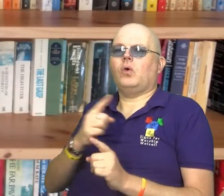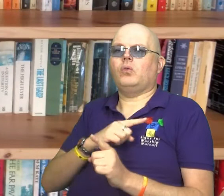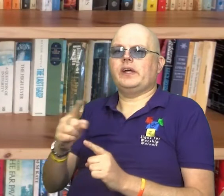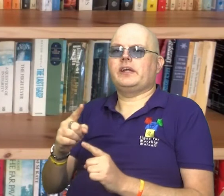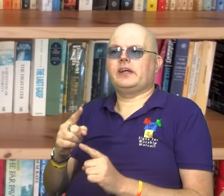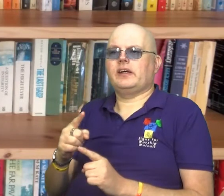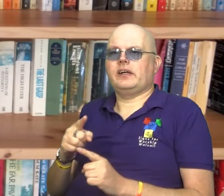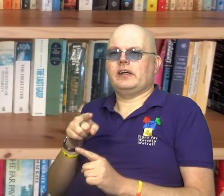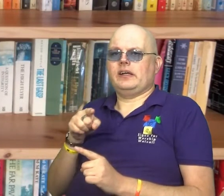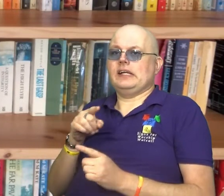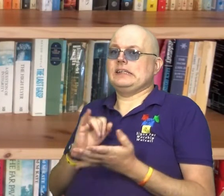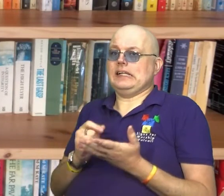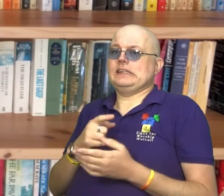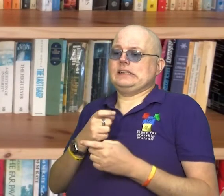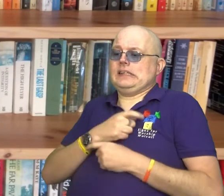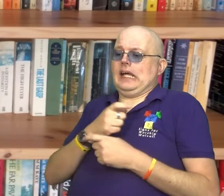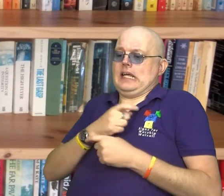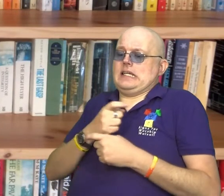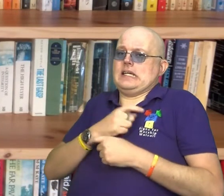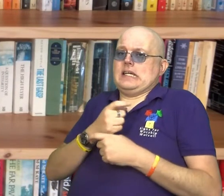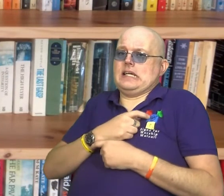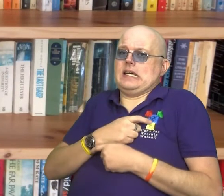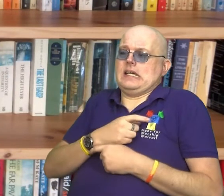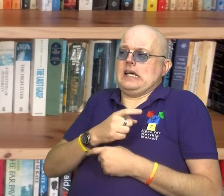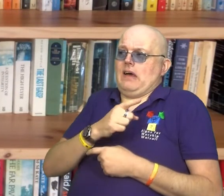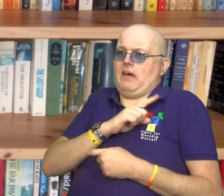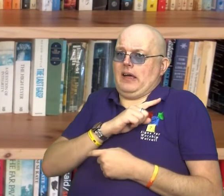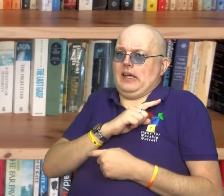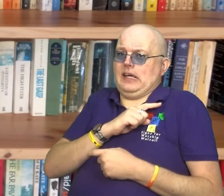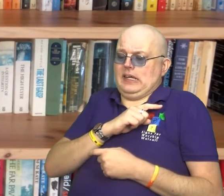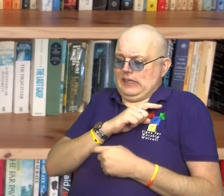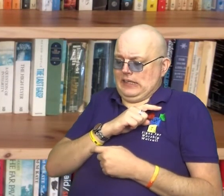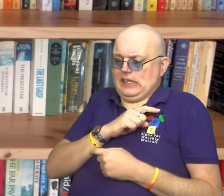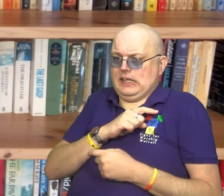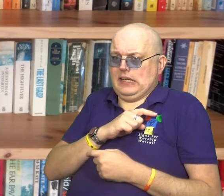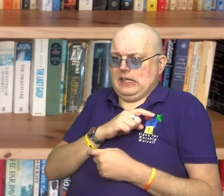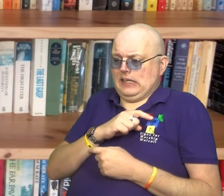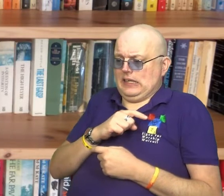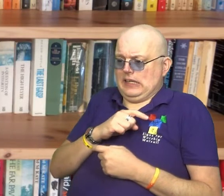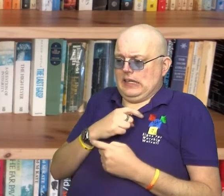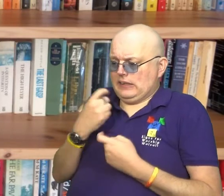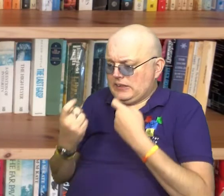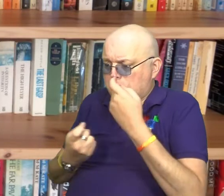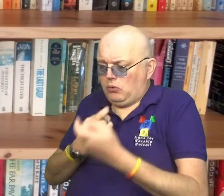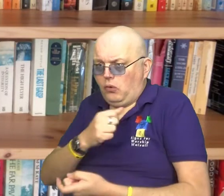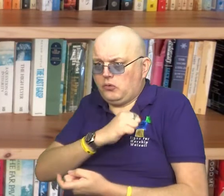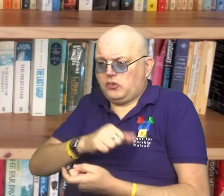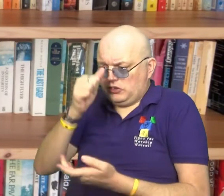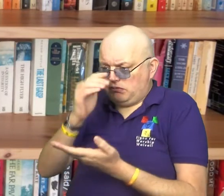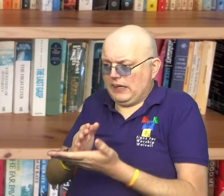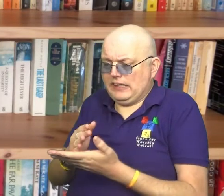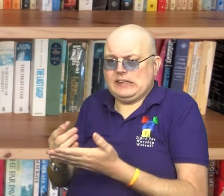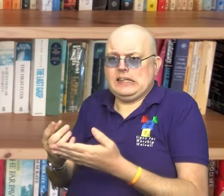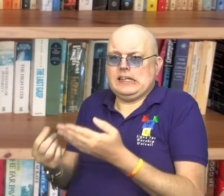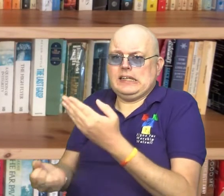One week, Sally was scared, really scared by the things that were happening to her whilst she was exploring the Christian